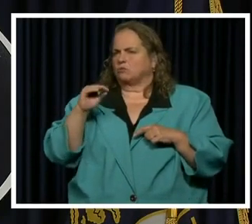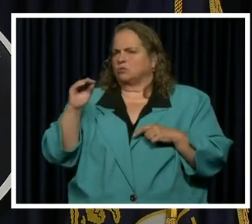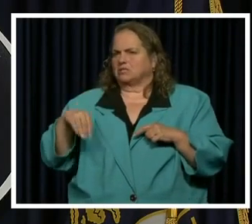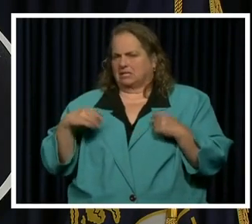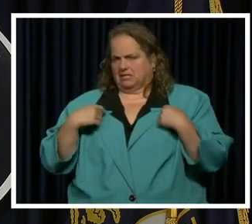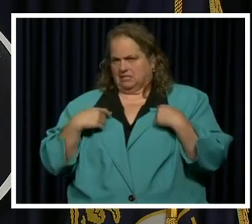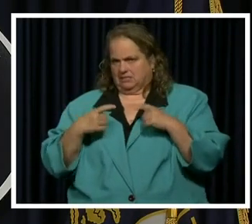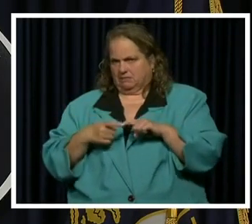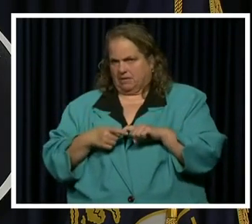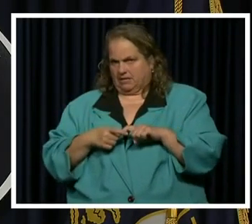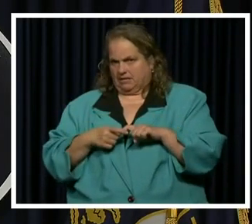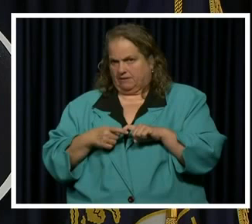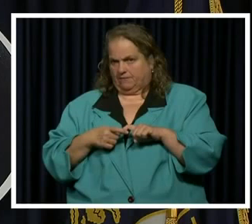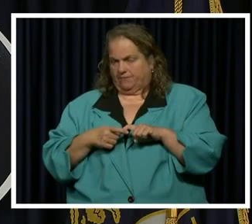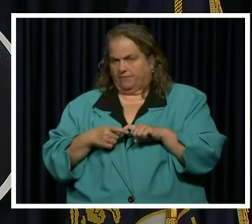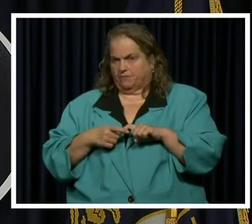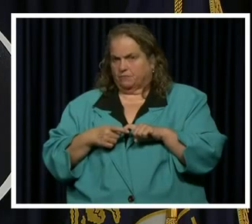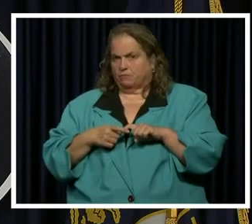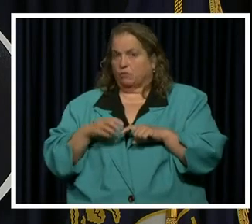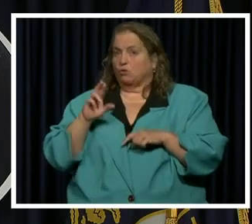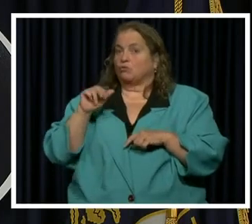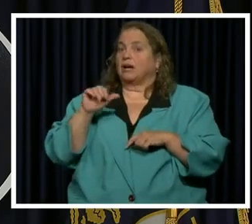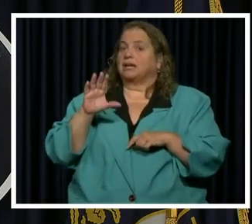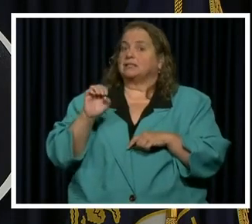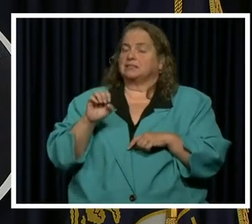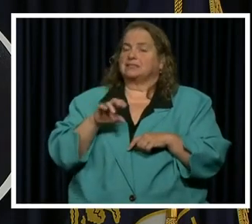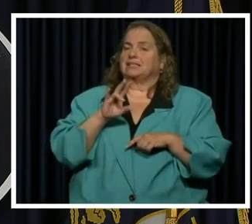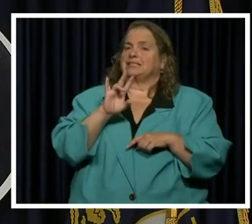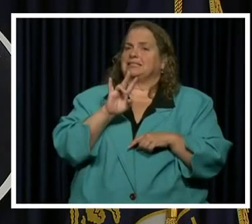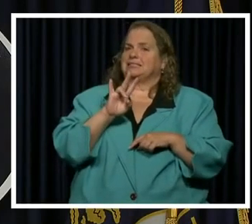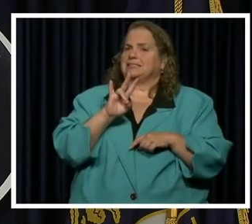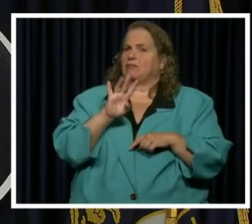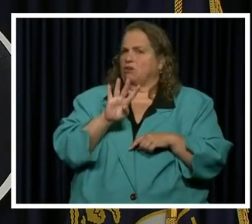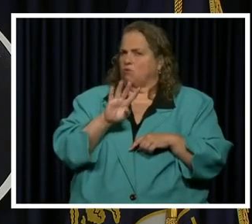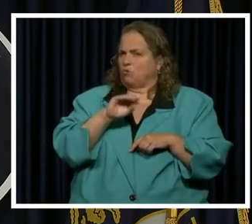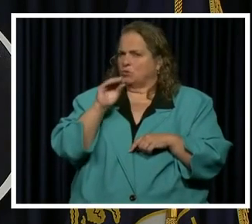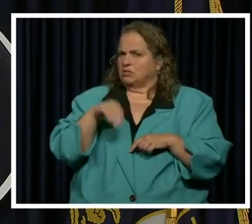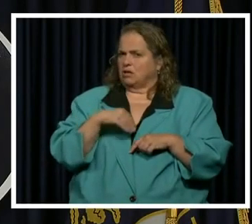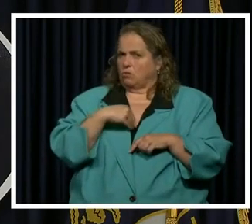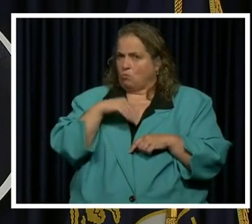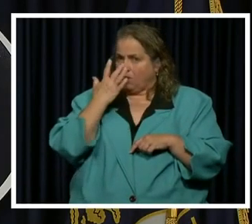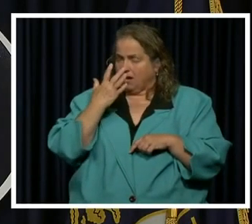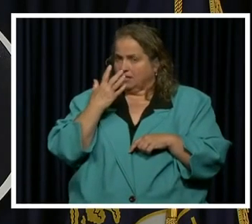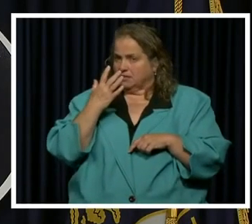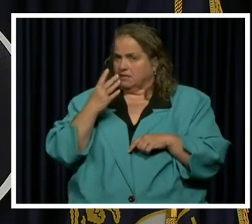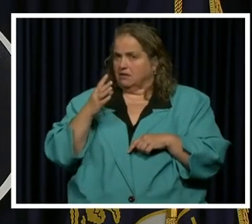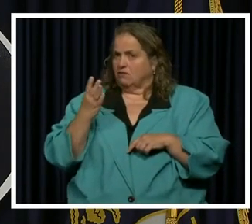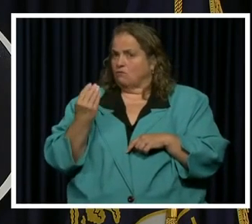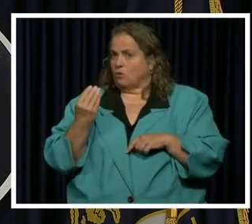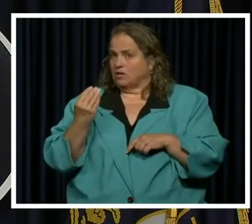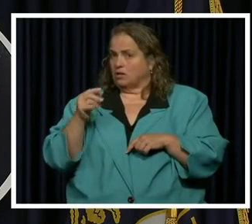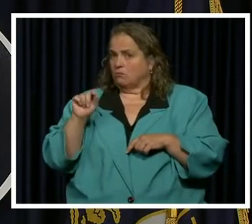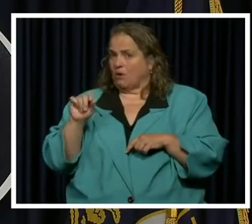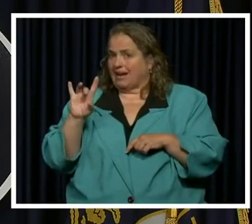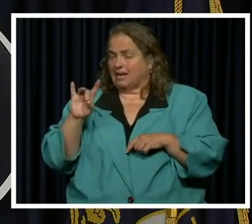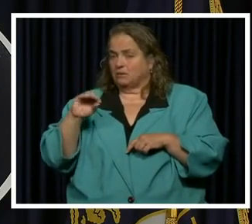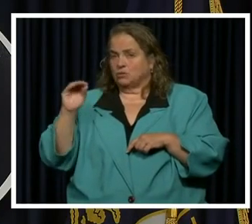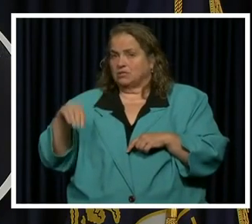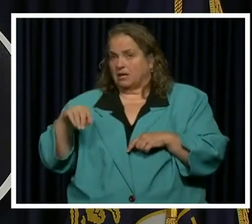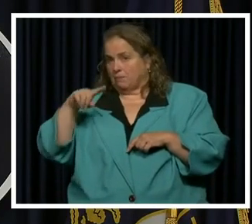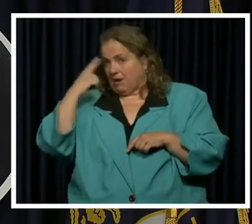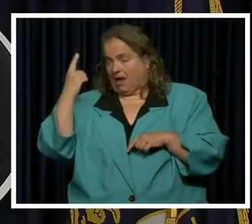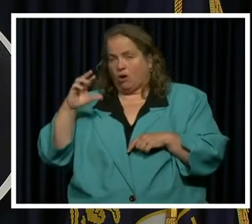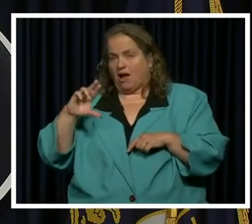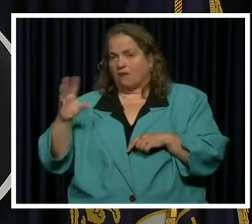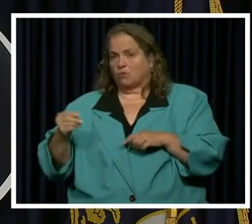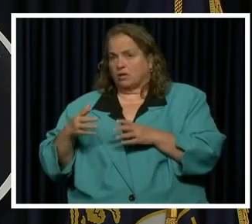Hispanic and on race 74% white, 14.8% black